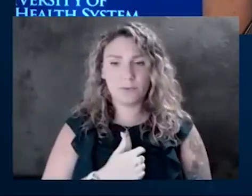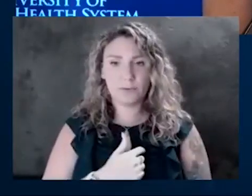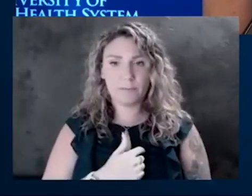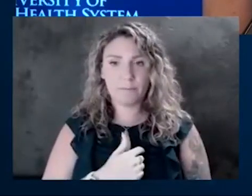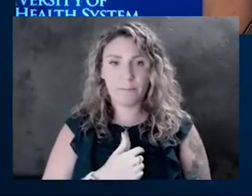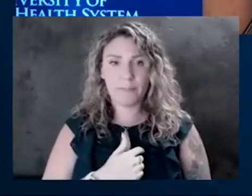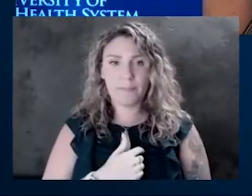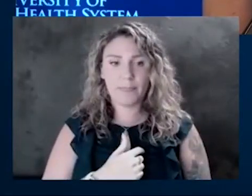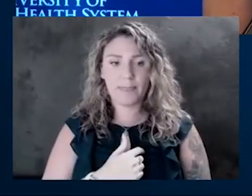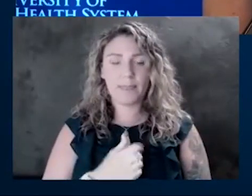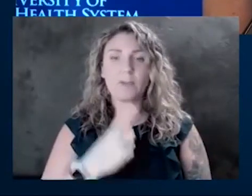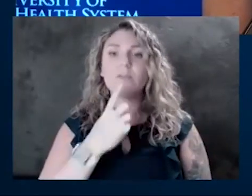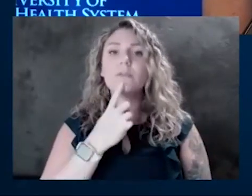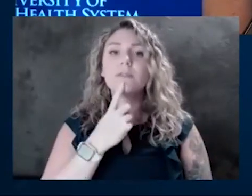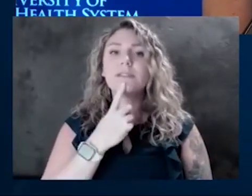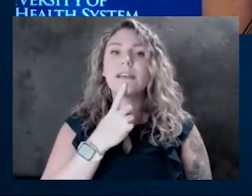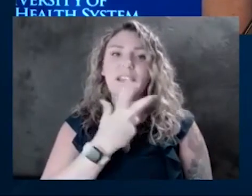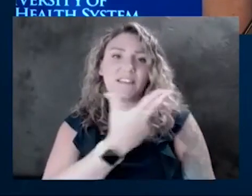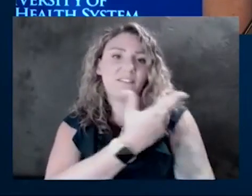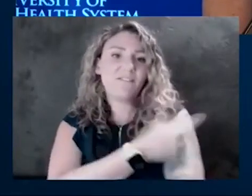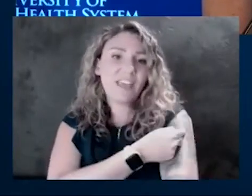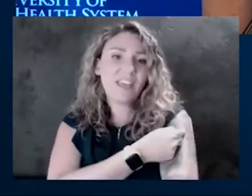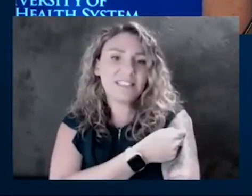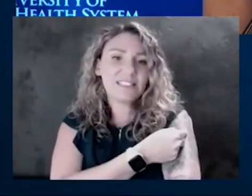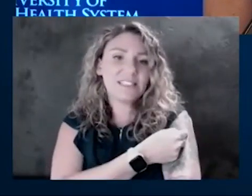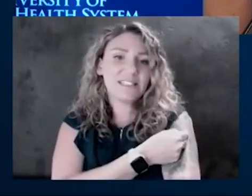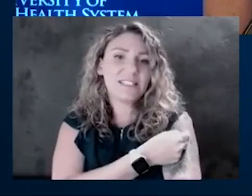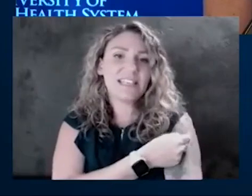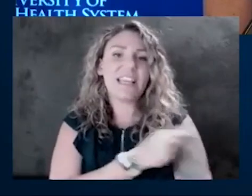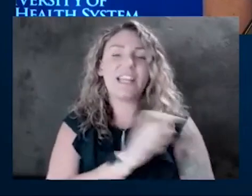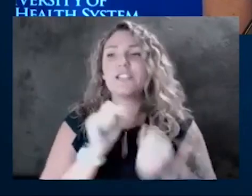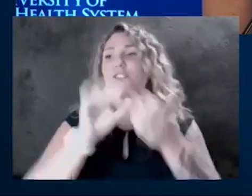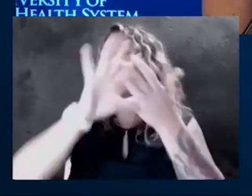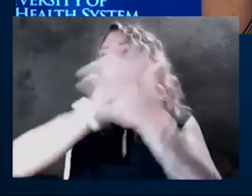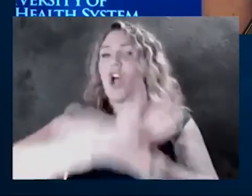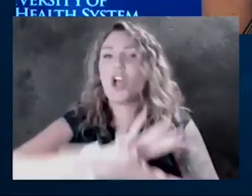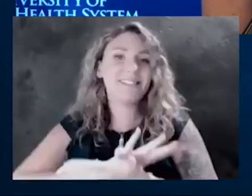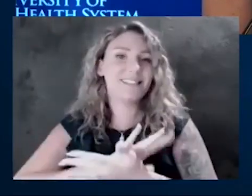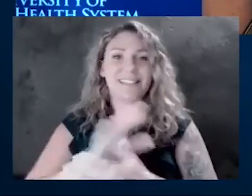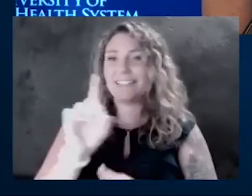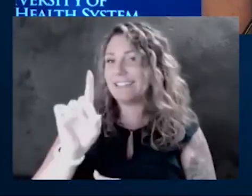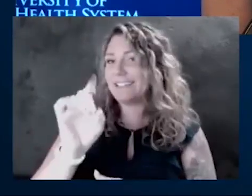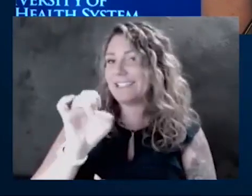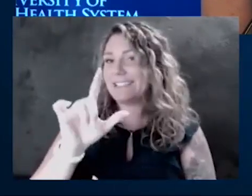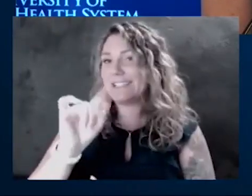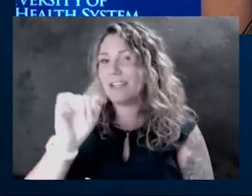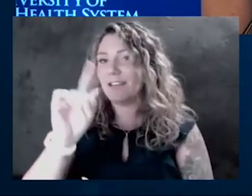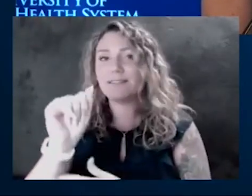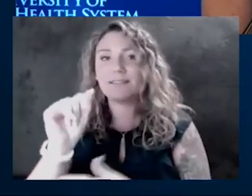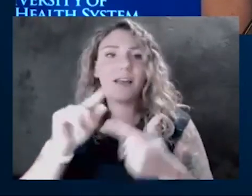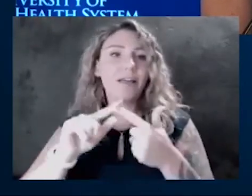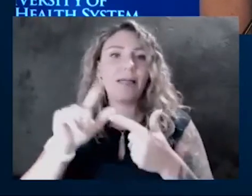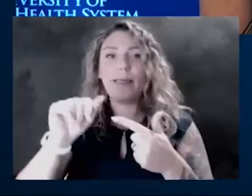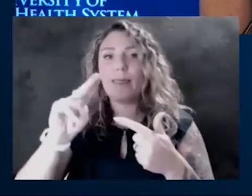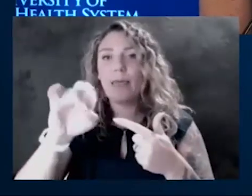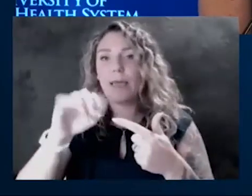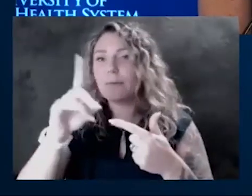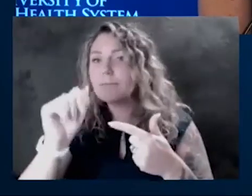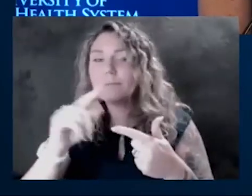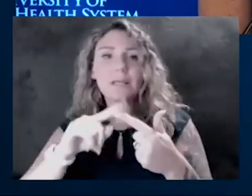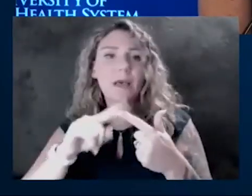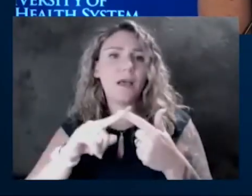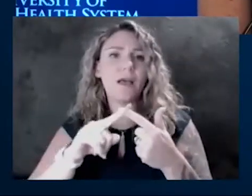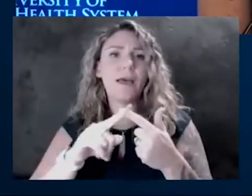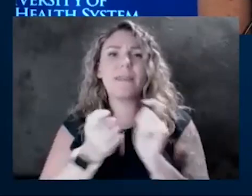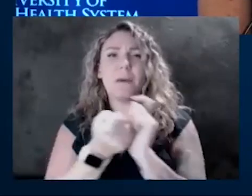the vaccine causes the variant, the Delta variant or Lambda variant or whatever we're discussing, whichever variants are coming up. When you talked about mutation earlier, Dr. Archer,